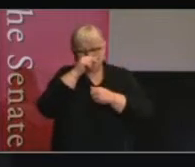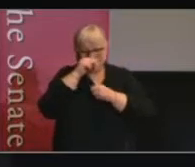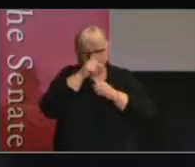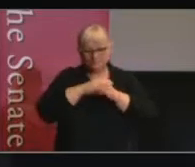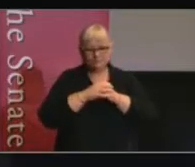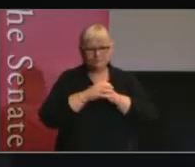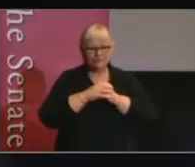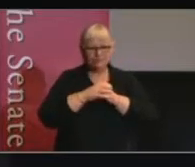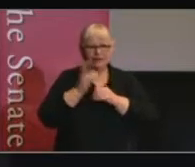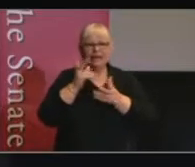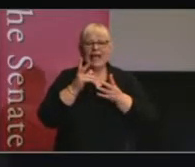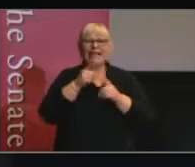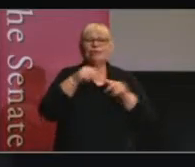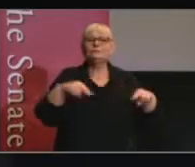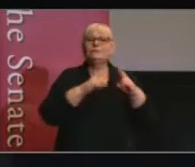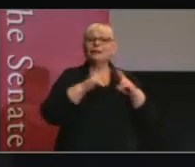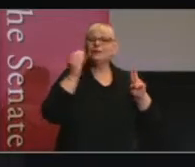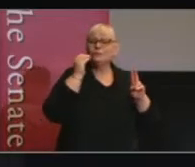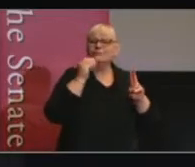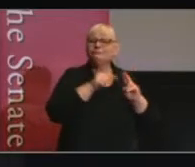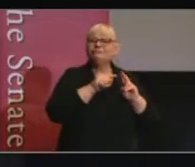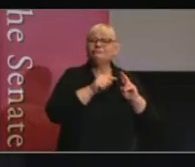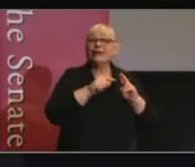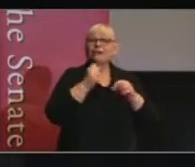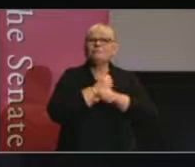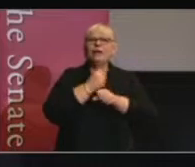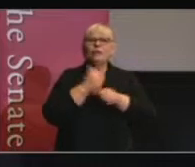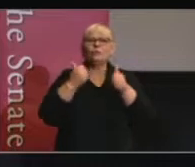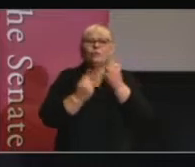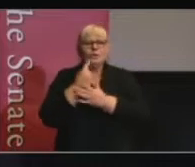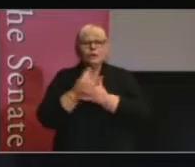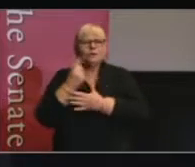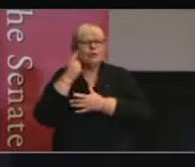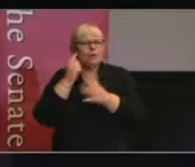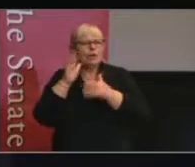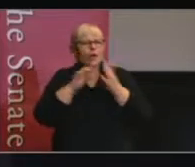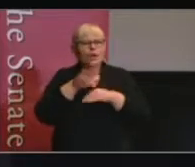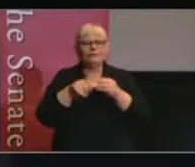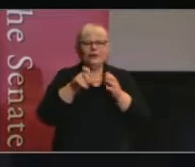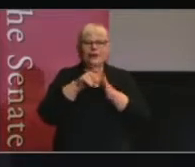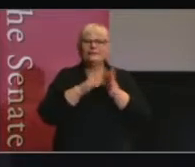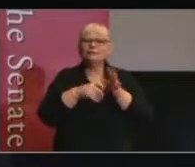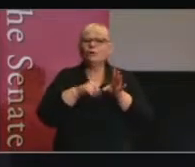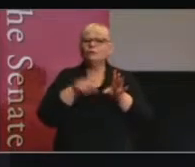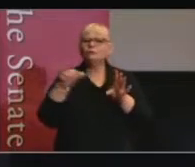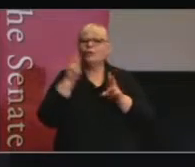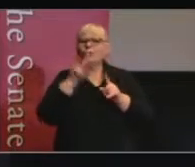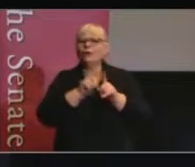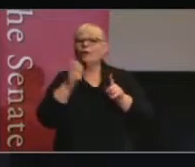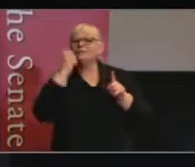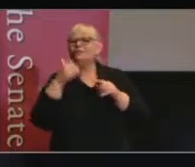Also parliamentary committees create an important opportunity for us to think about what our democracy should look like in the future.